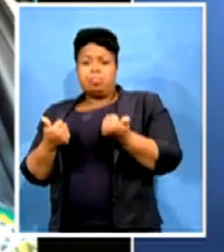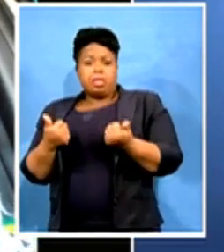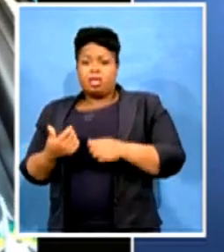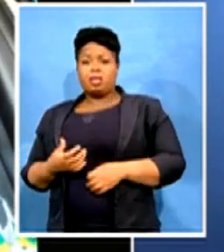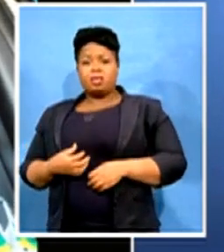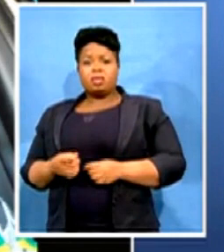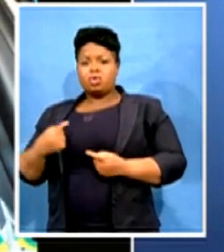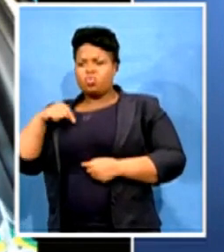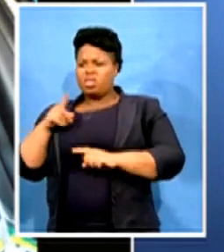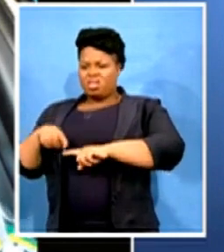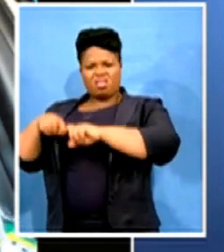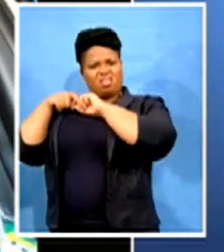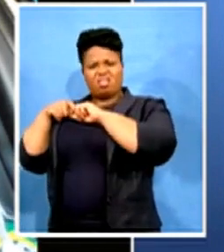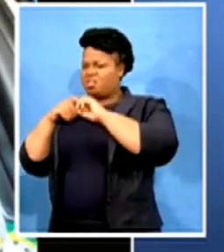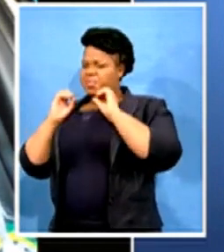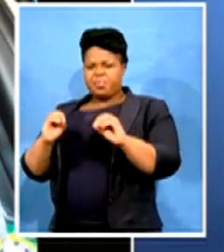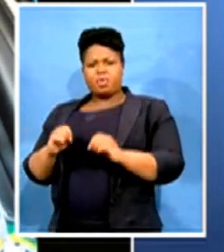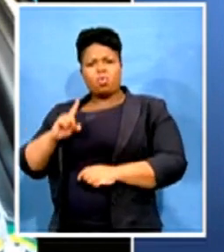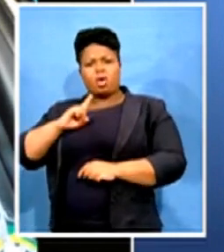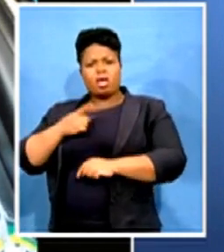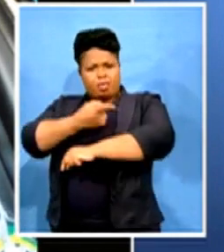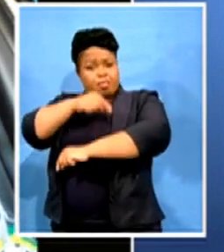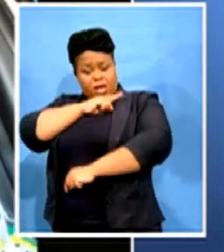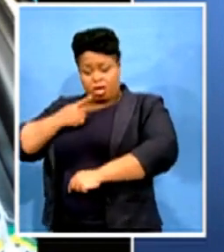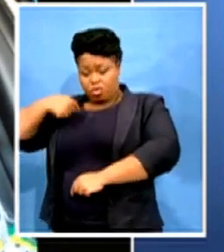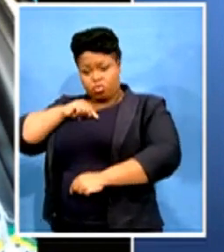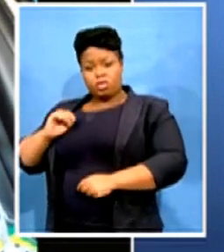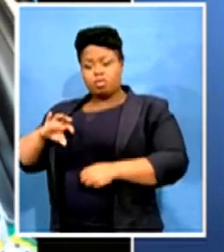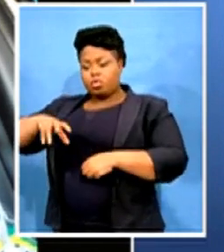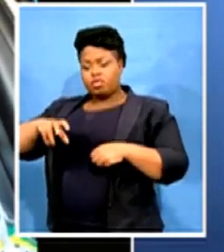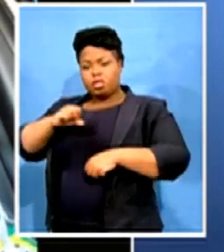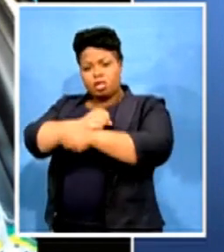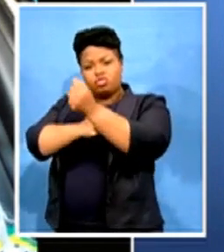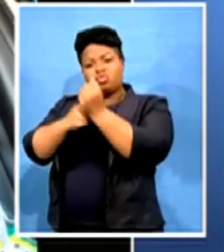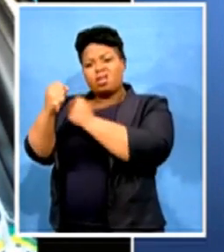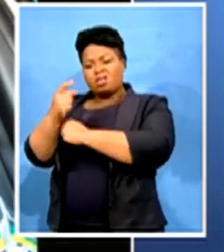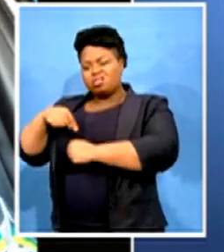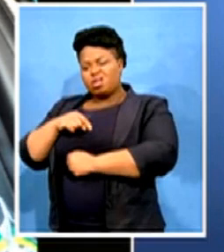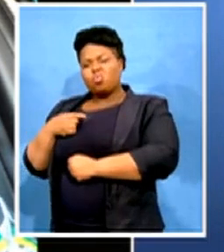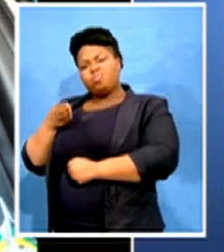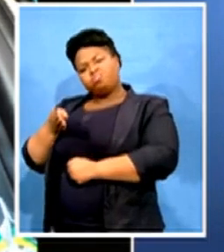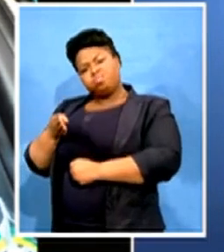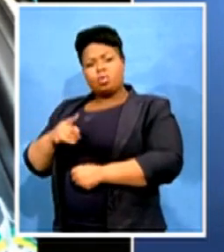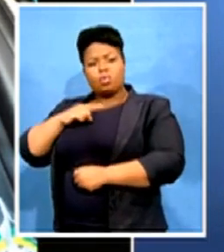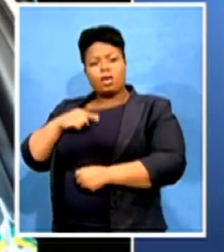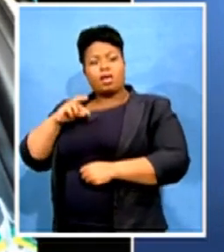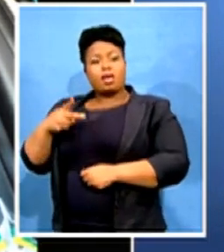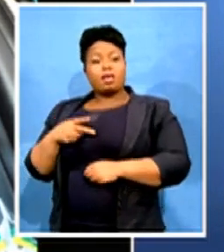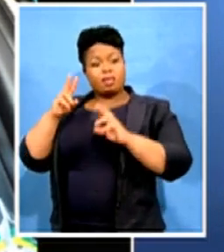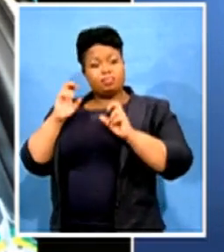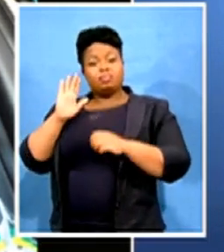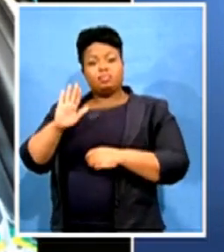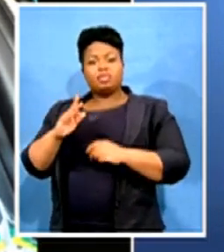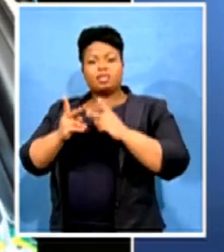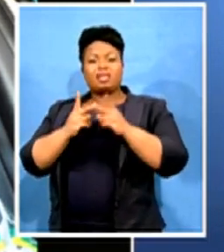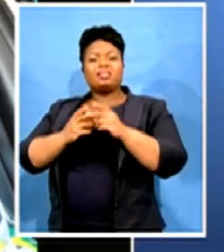having full powers as the provincial structure. When they deal with issues that are raised by the national structure, those are issues that